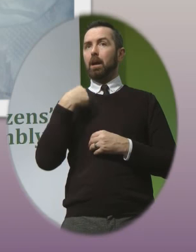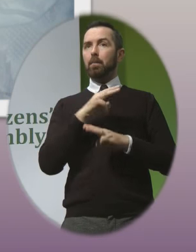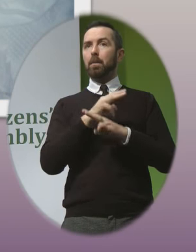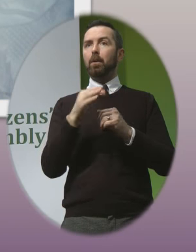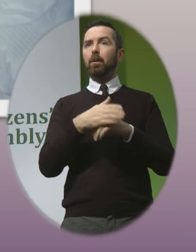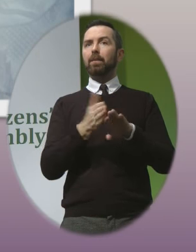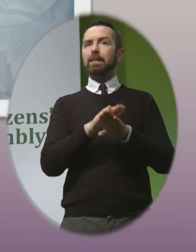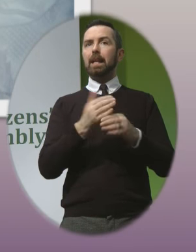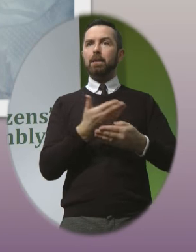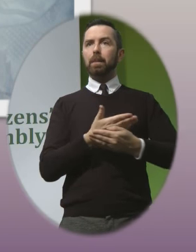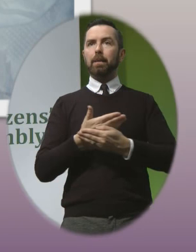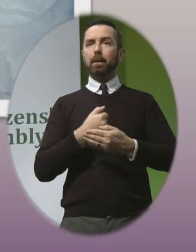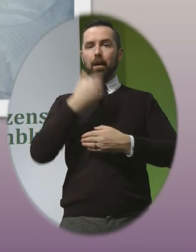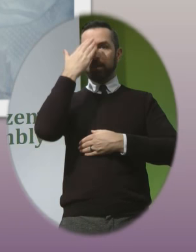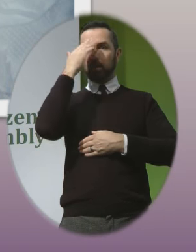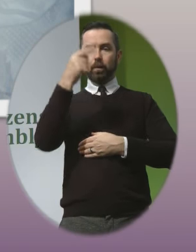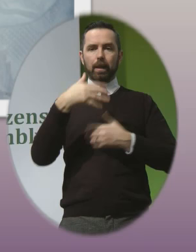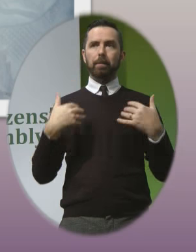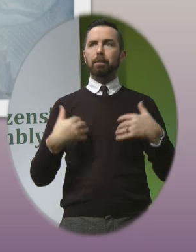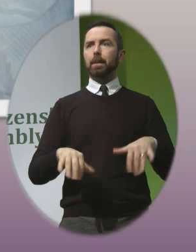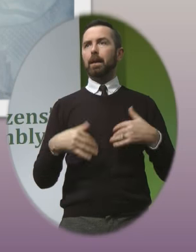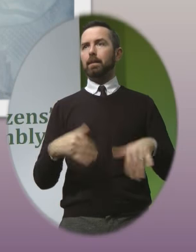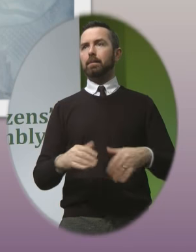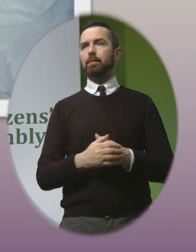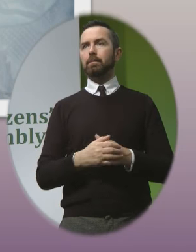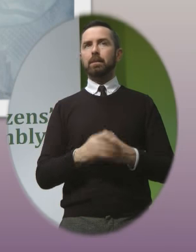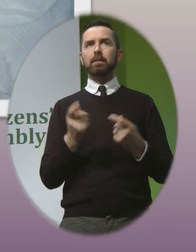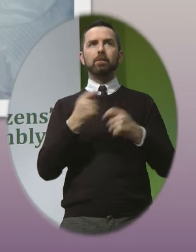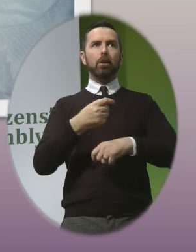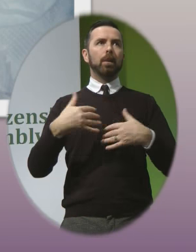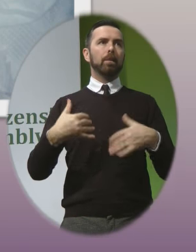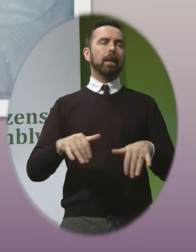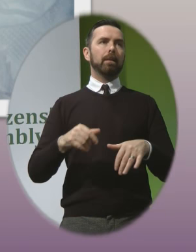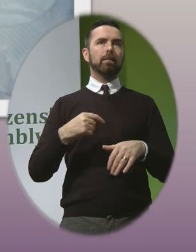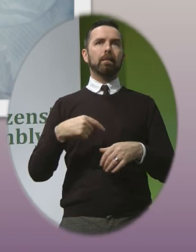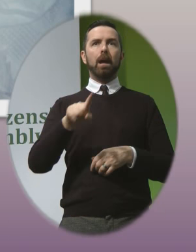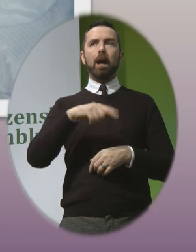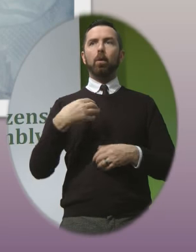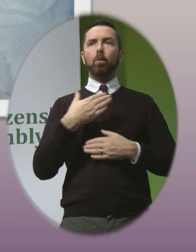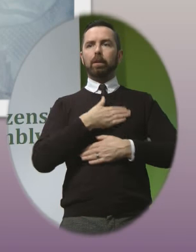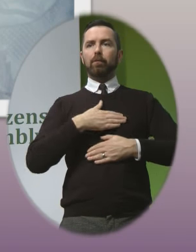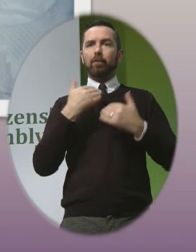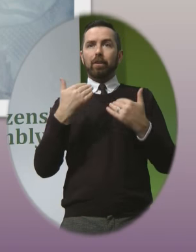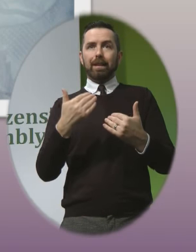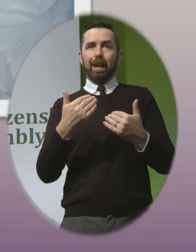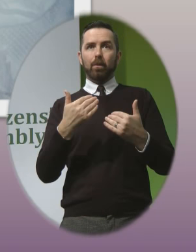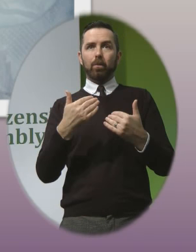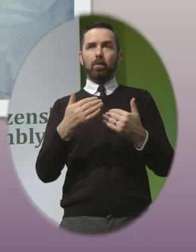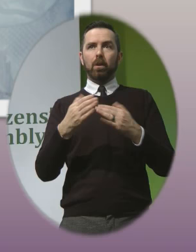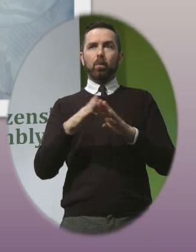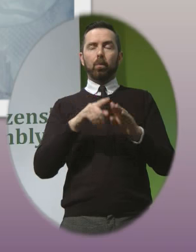I know that terrible and ravishing pain our greatest comfort now in the face of what was an undeniable tragedy